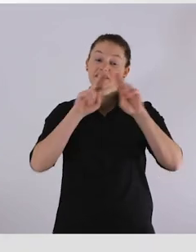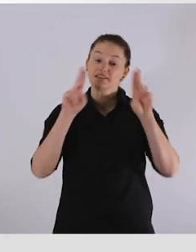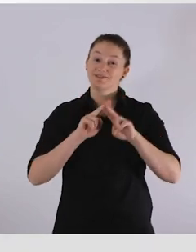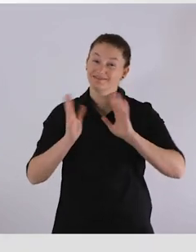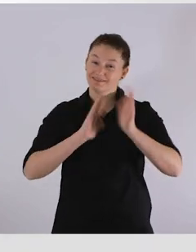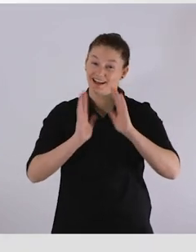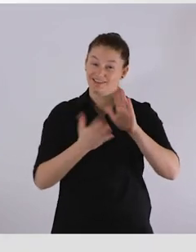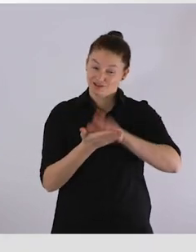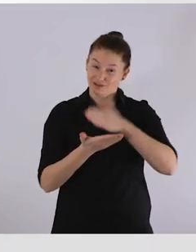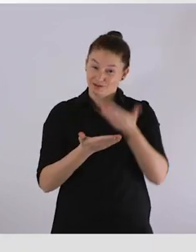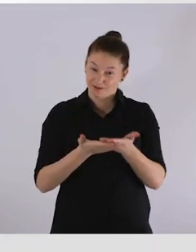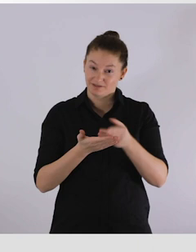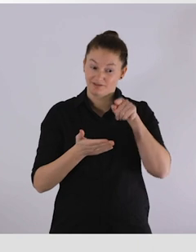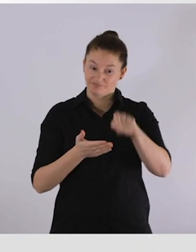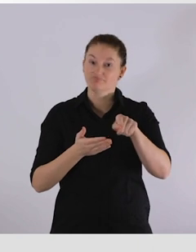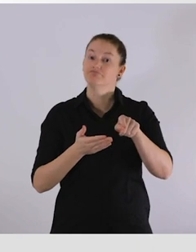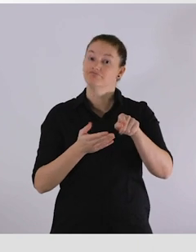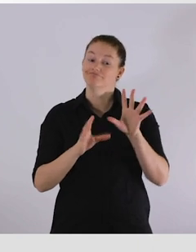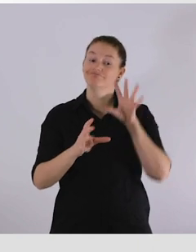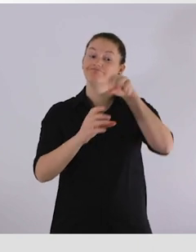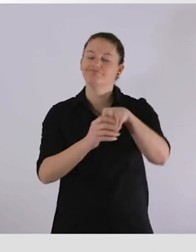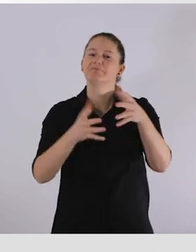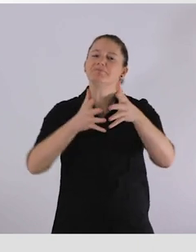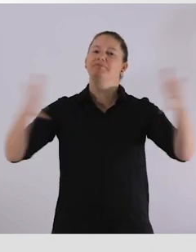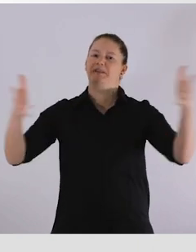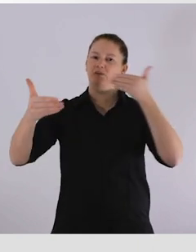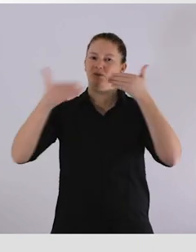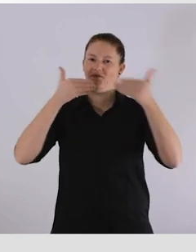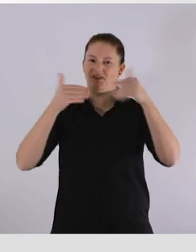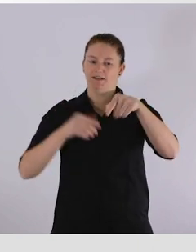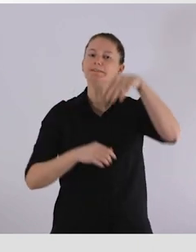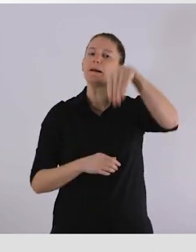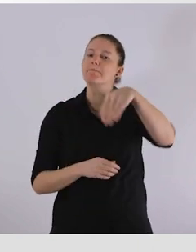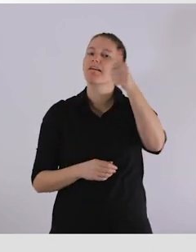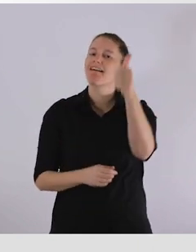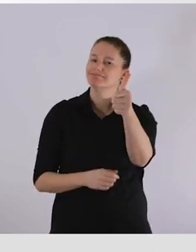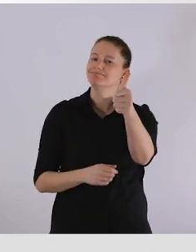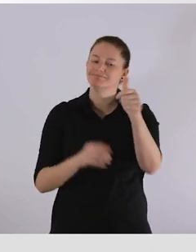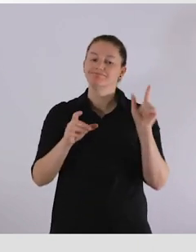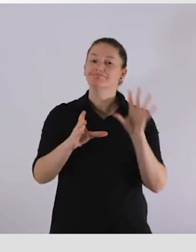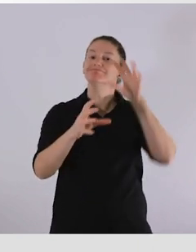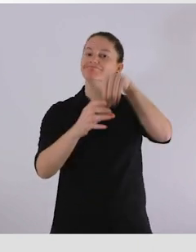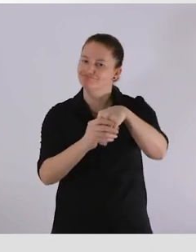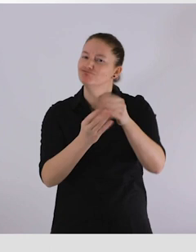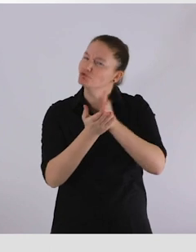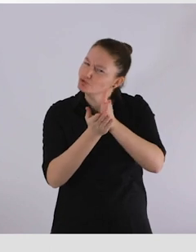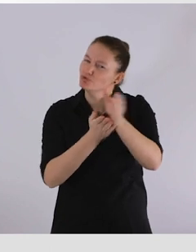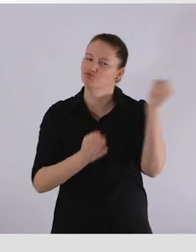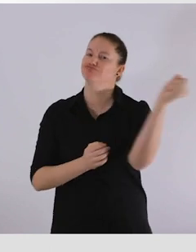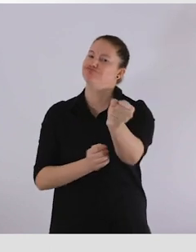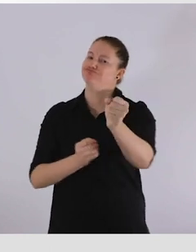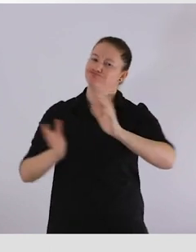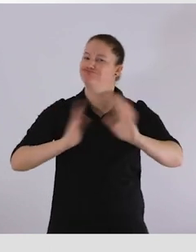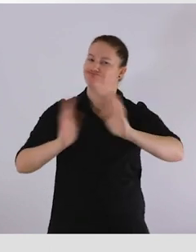International sign interpreters will cover all sessions in the main conference room, M1, and sessions in M2